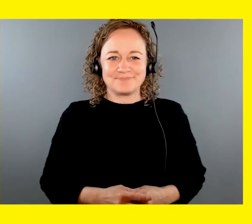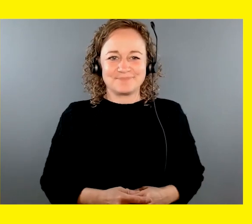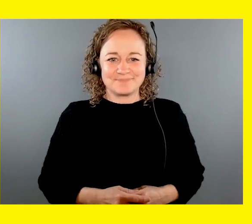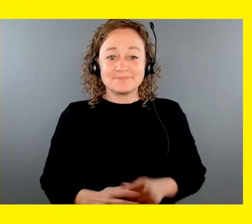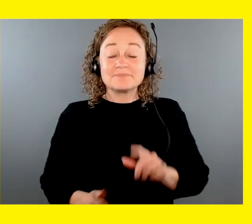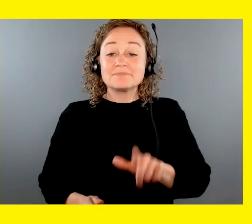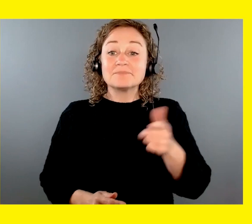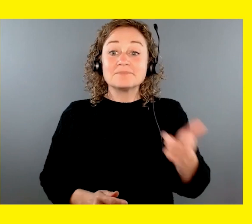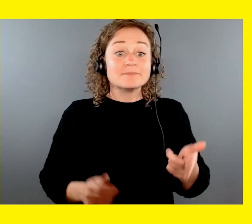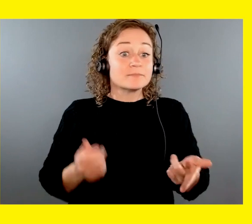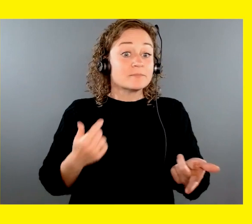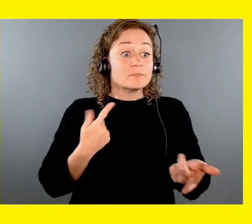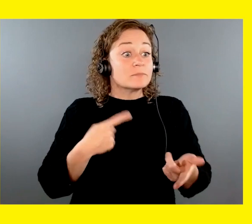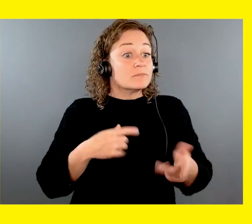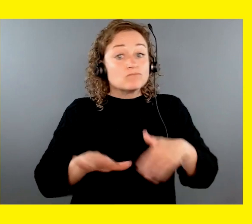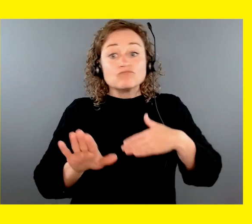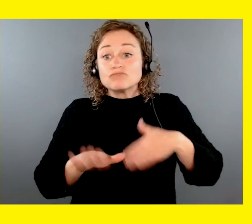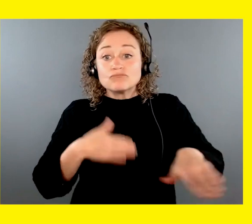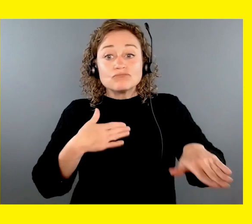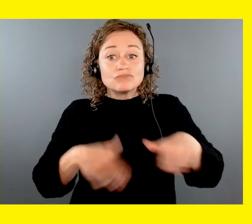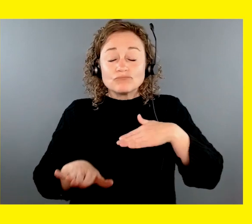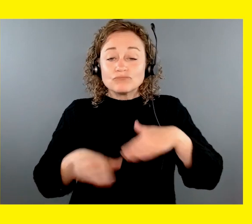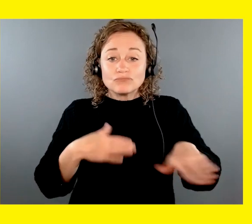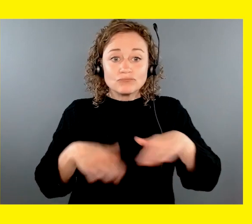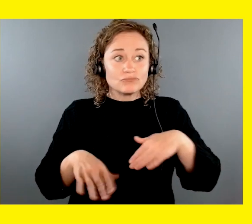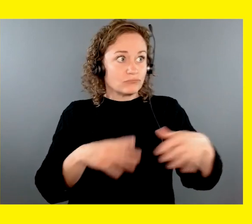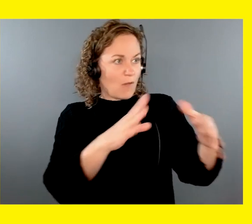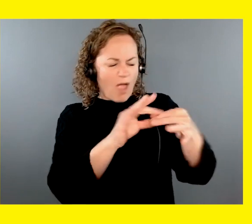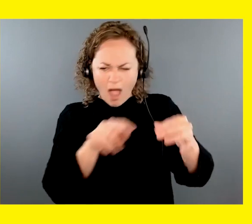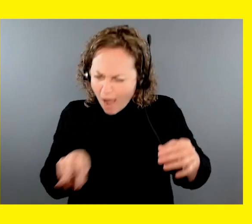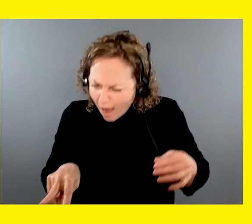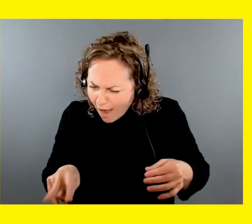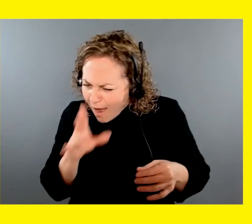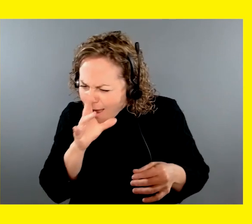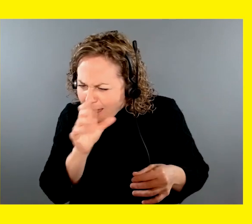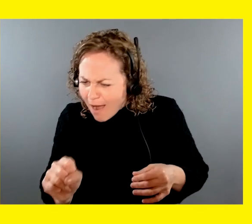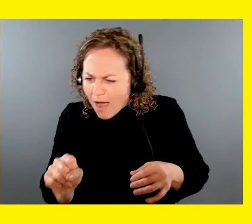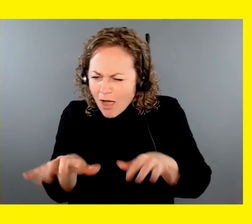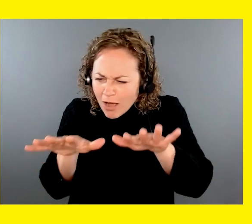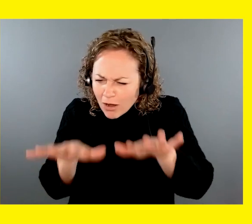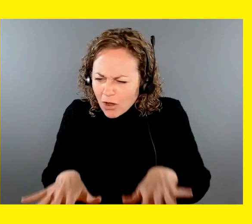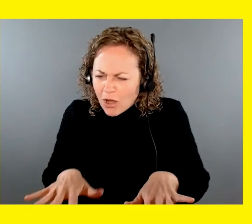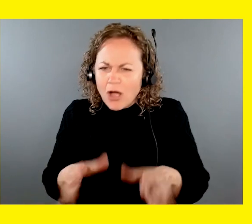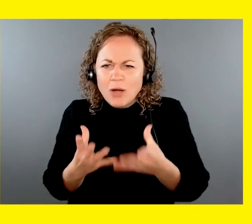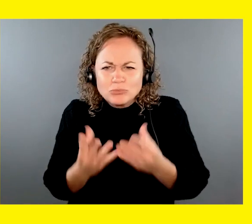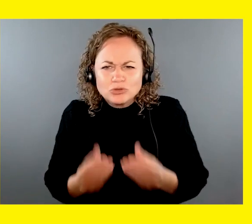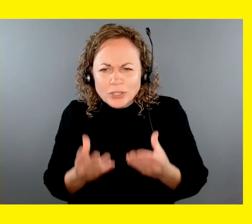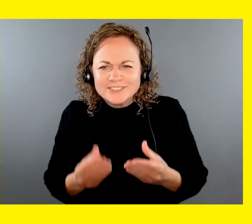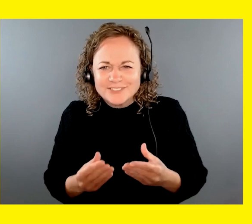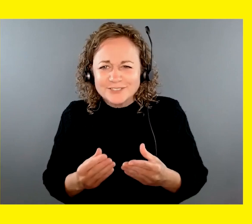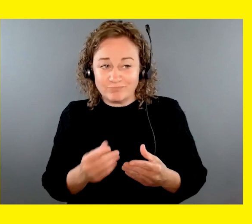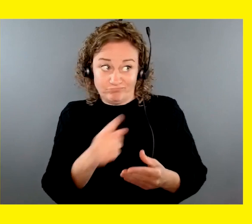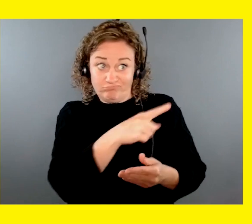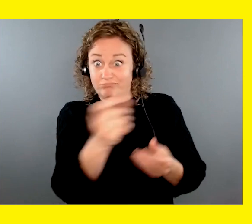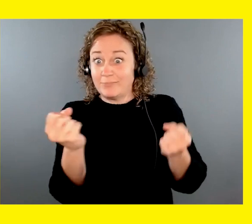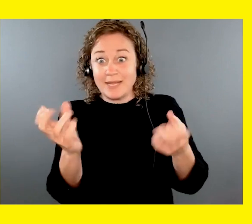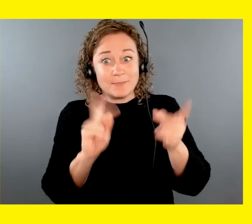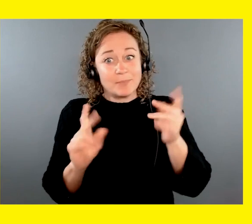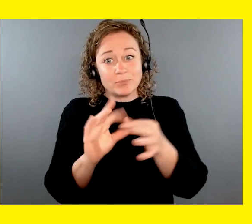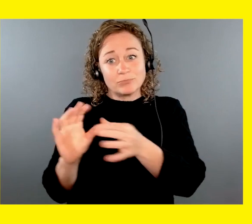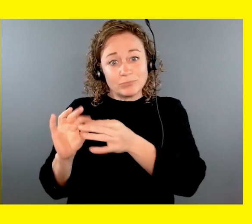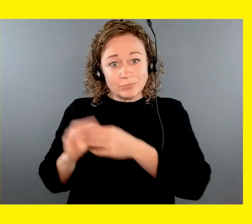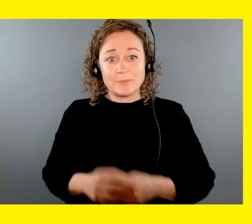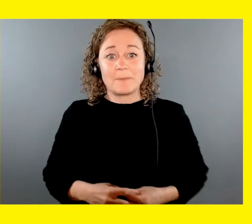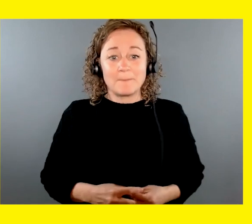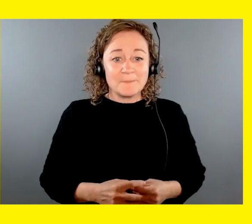for walks, everyone comments on how friendly, calm and gentle of a boy he is. Flanders loves to run around the house